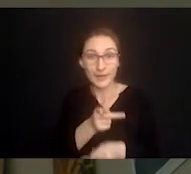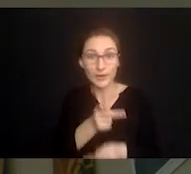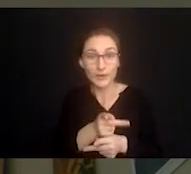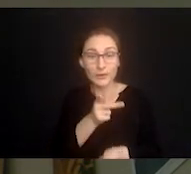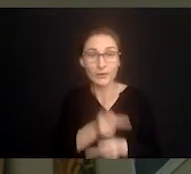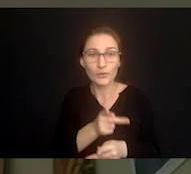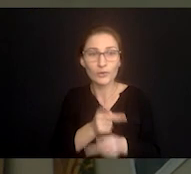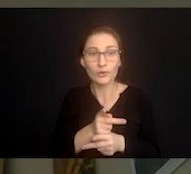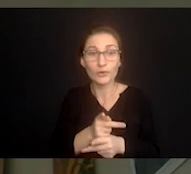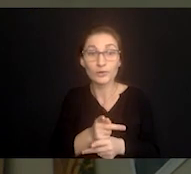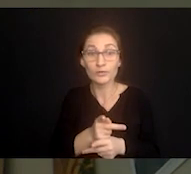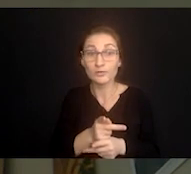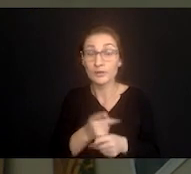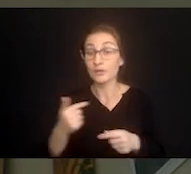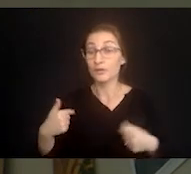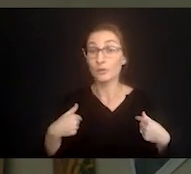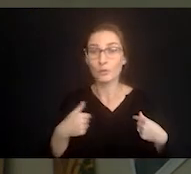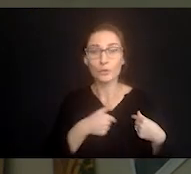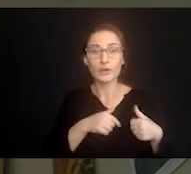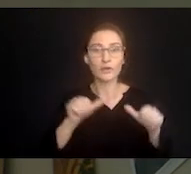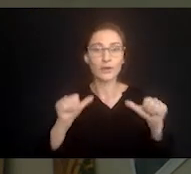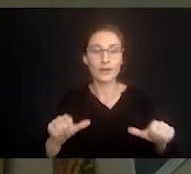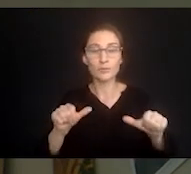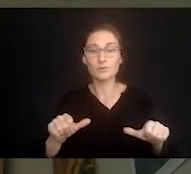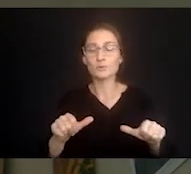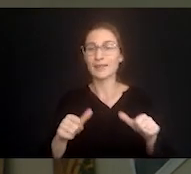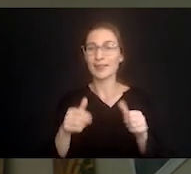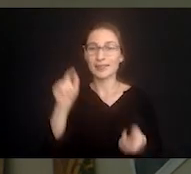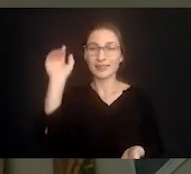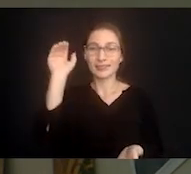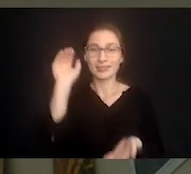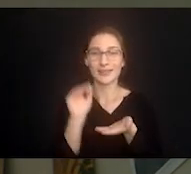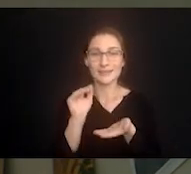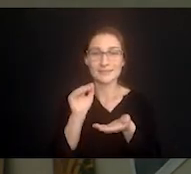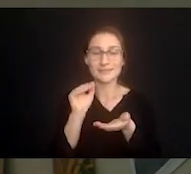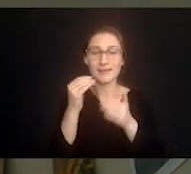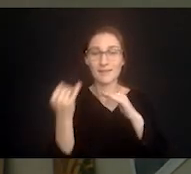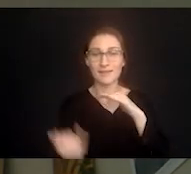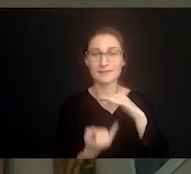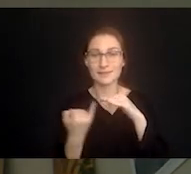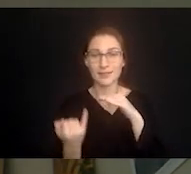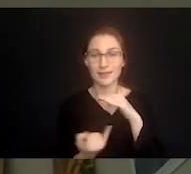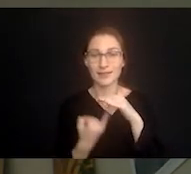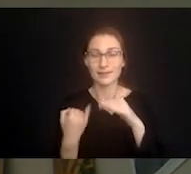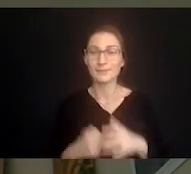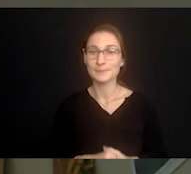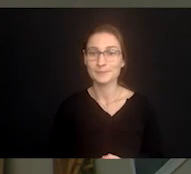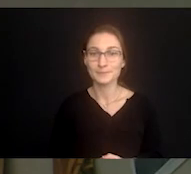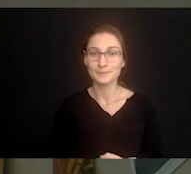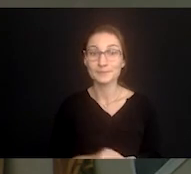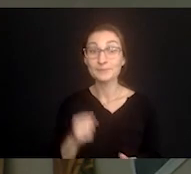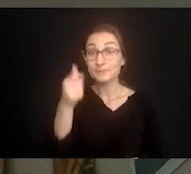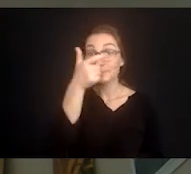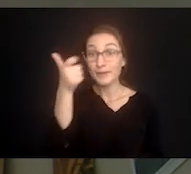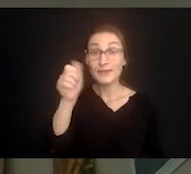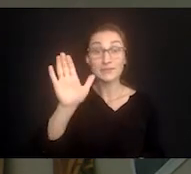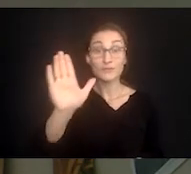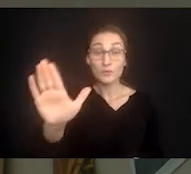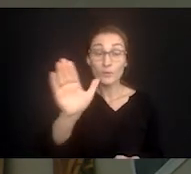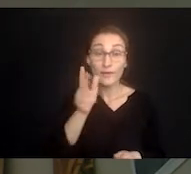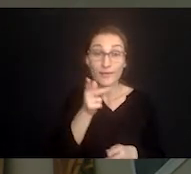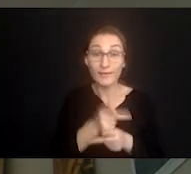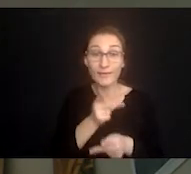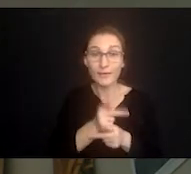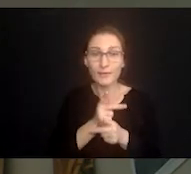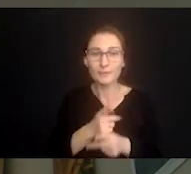we're able to be less isolated because of your care we